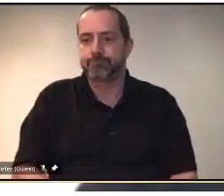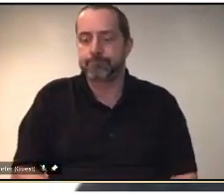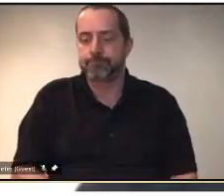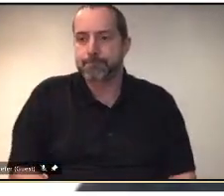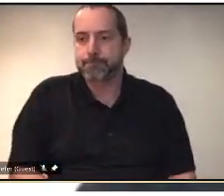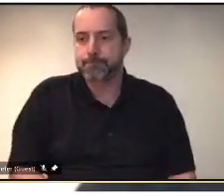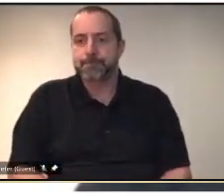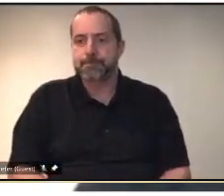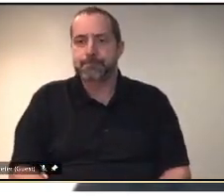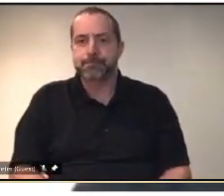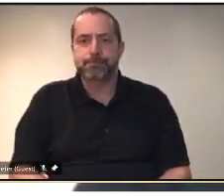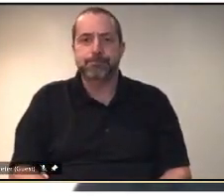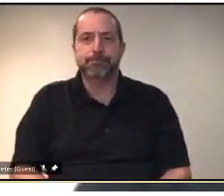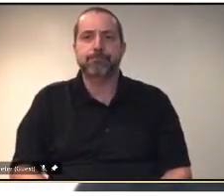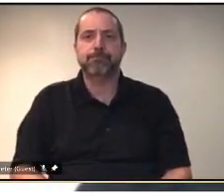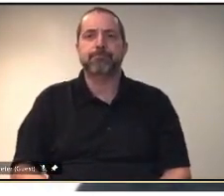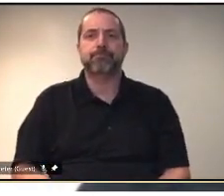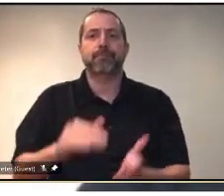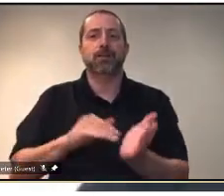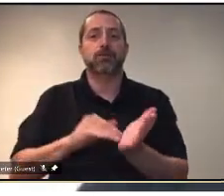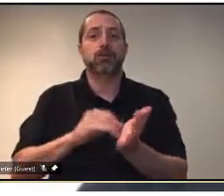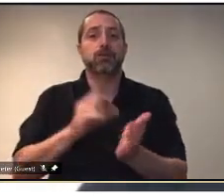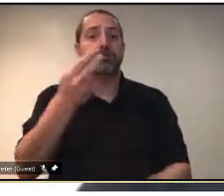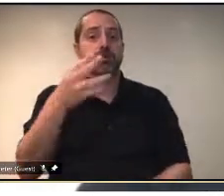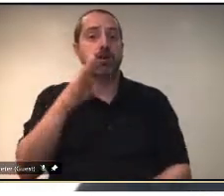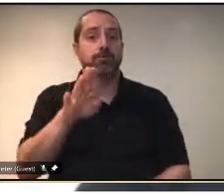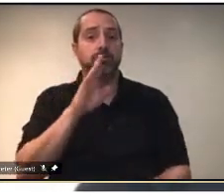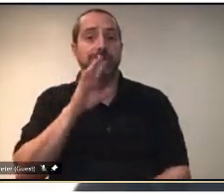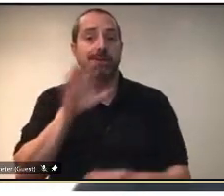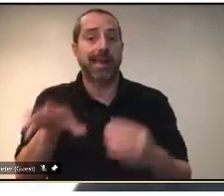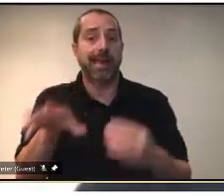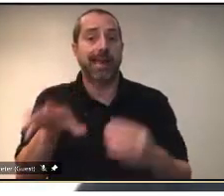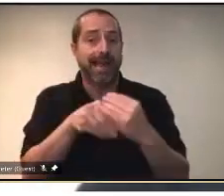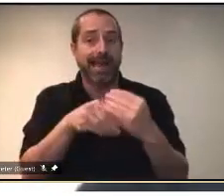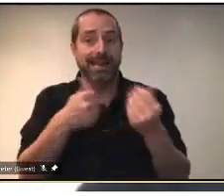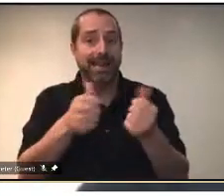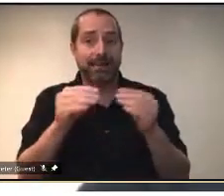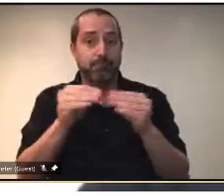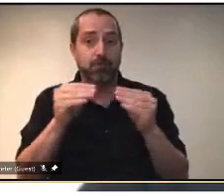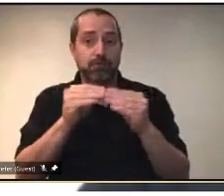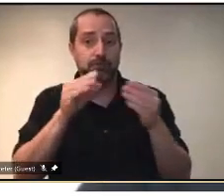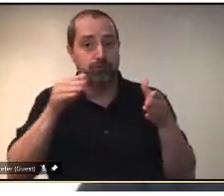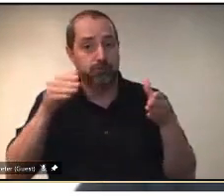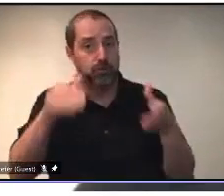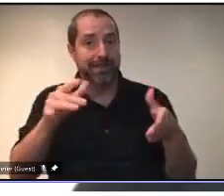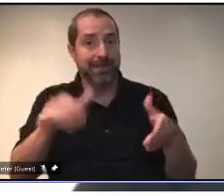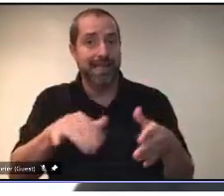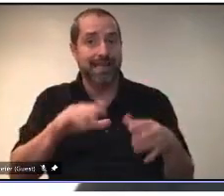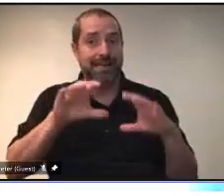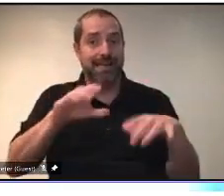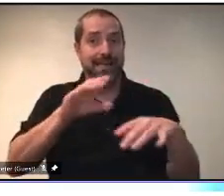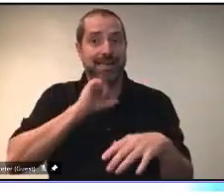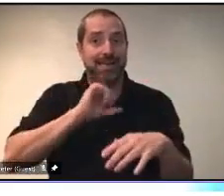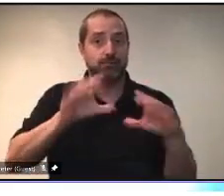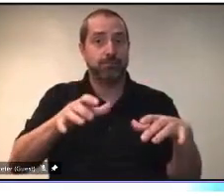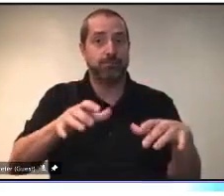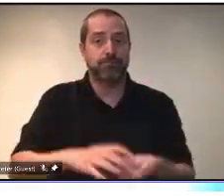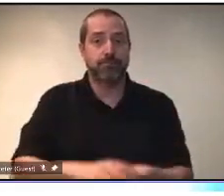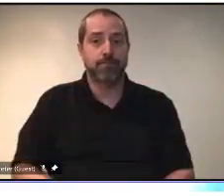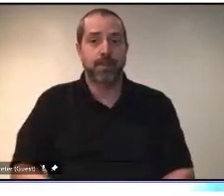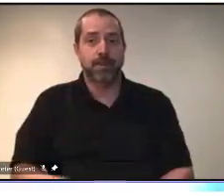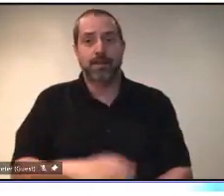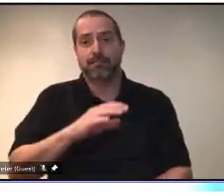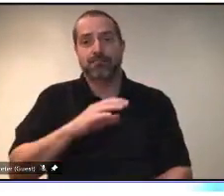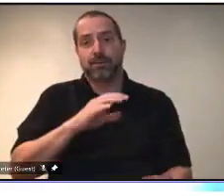dr shab did you have anything to add on the targeting the under 30s yeah no i think you know uh like